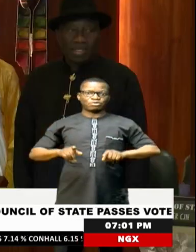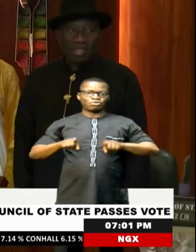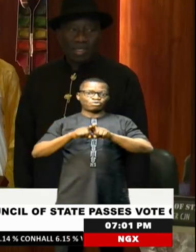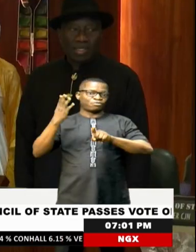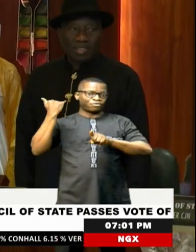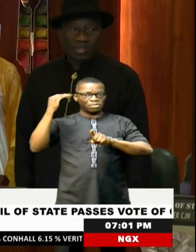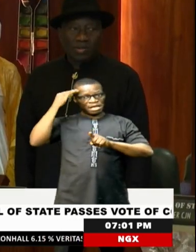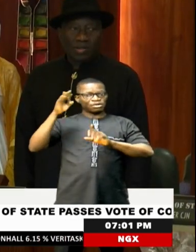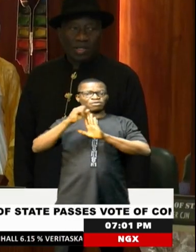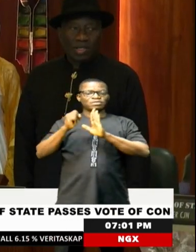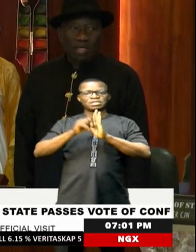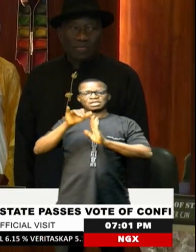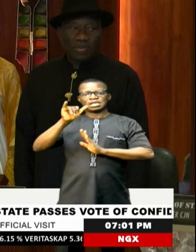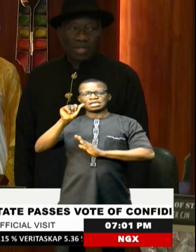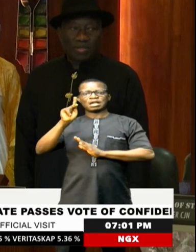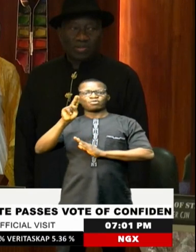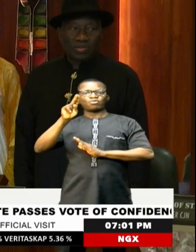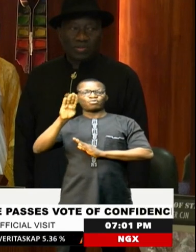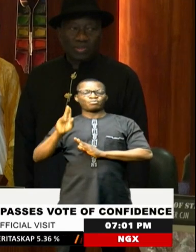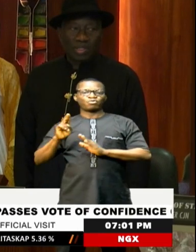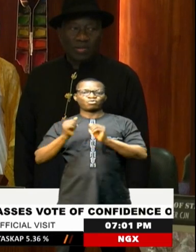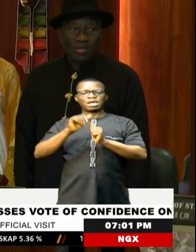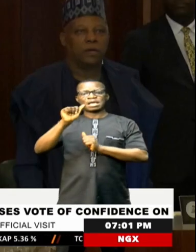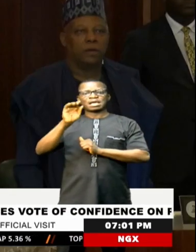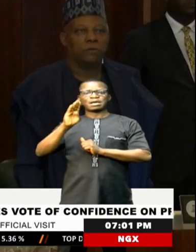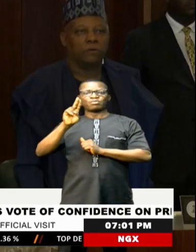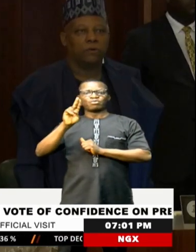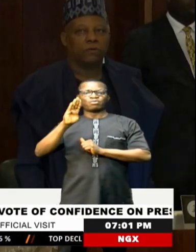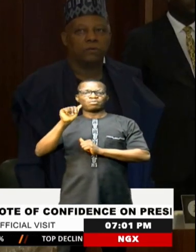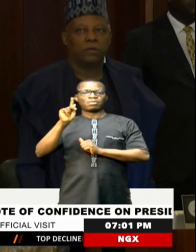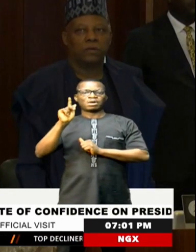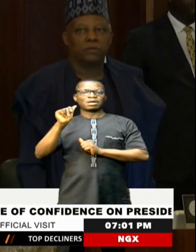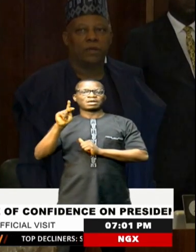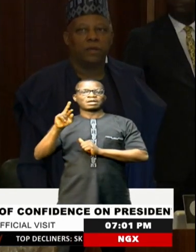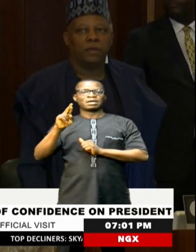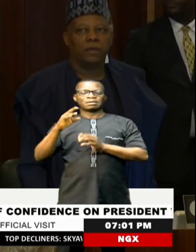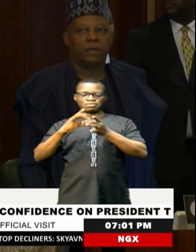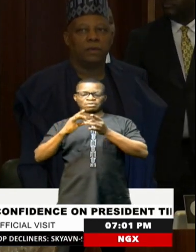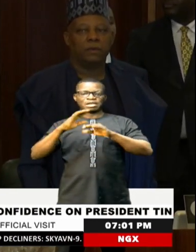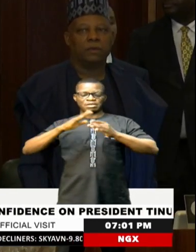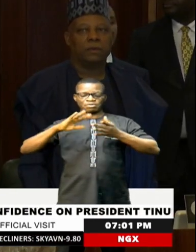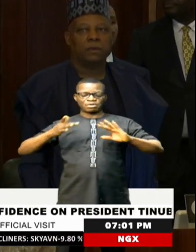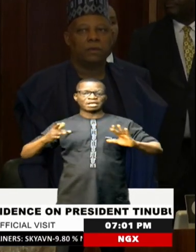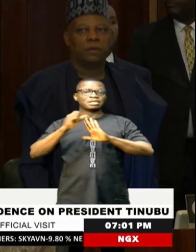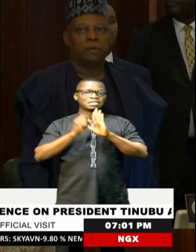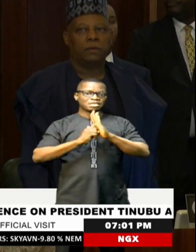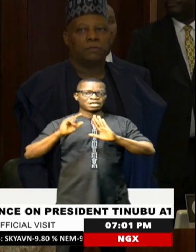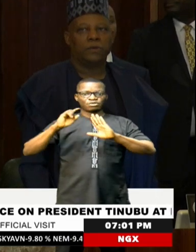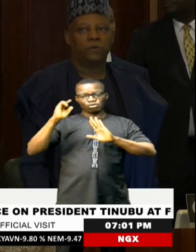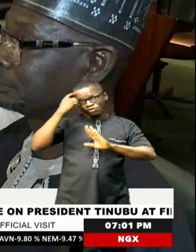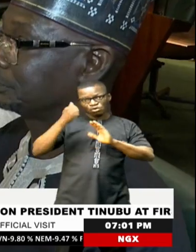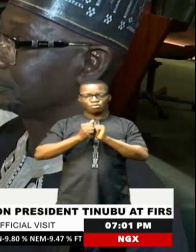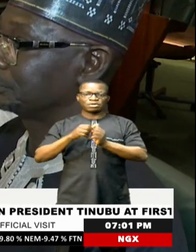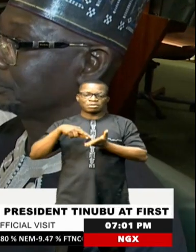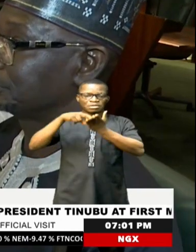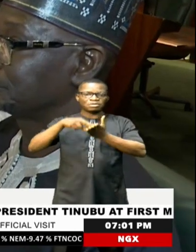Yakubu Gawon and General Abdusalami Abubakar are joined online. State Governors or their representatives also attended